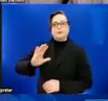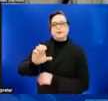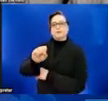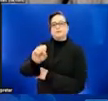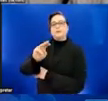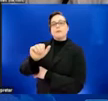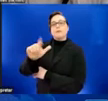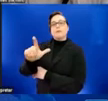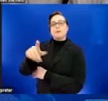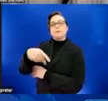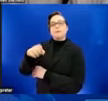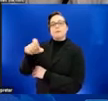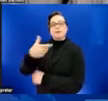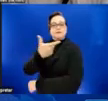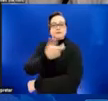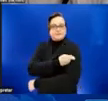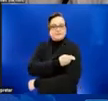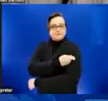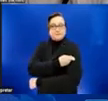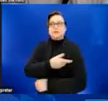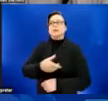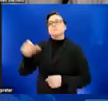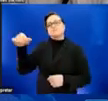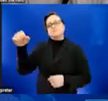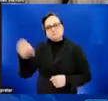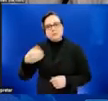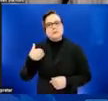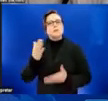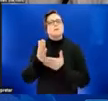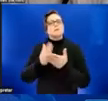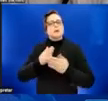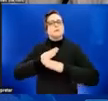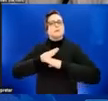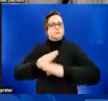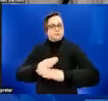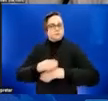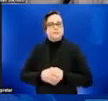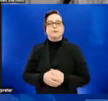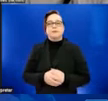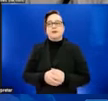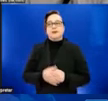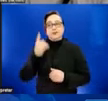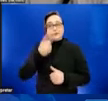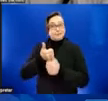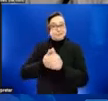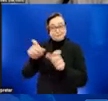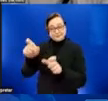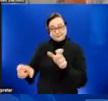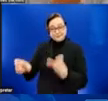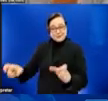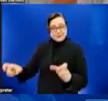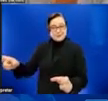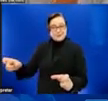protection, but we do not know to what extent, and for every person to what extent a previous smallpox vaccination